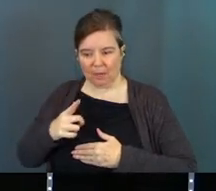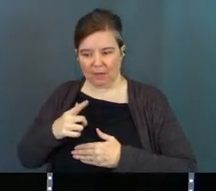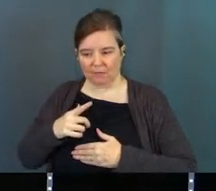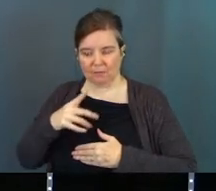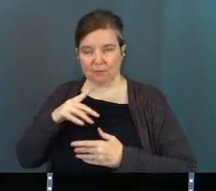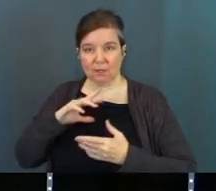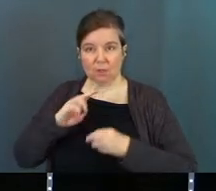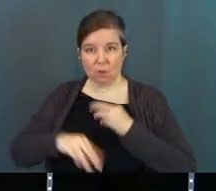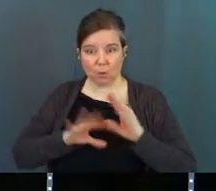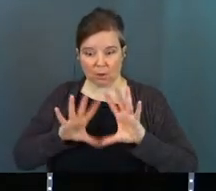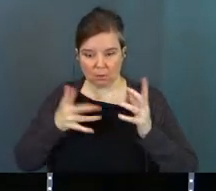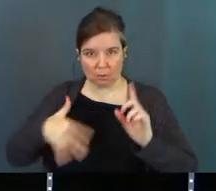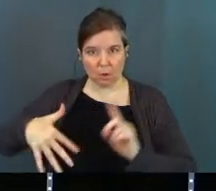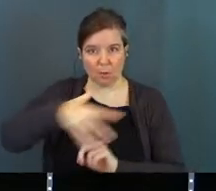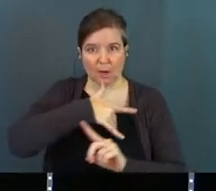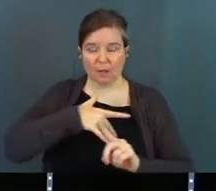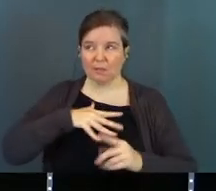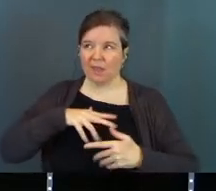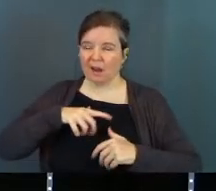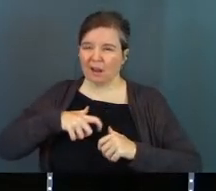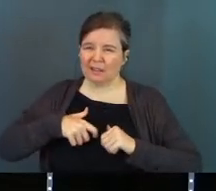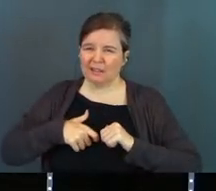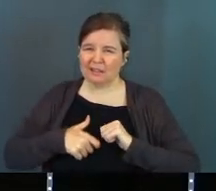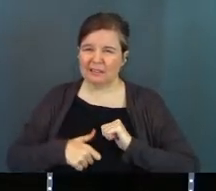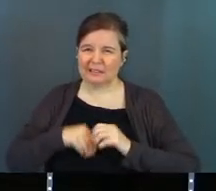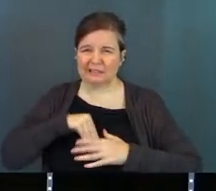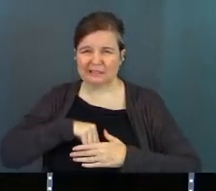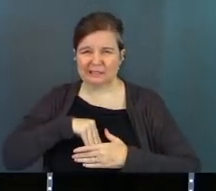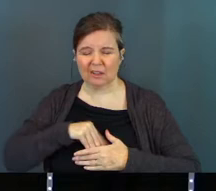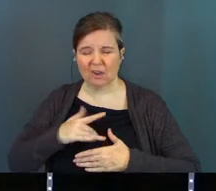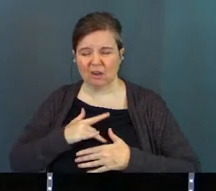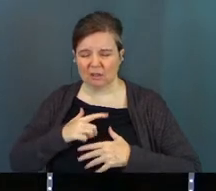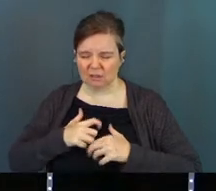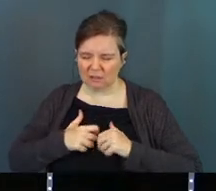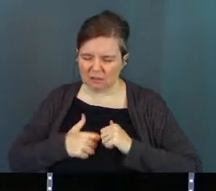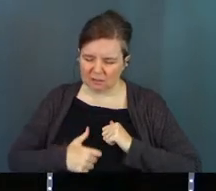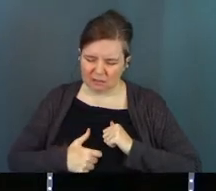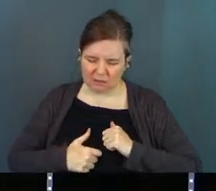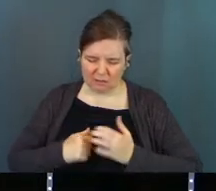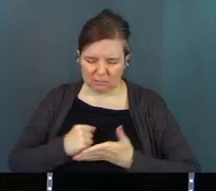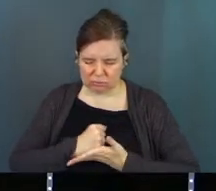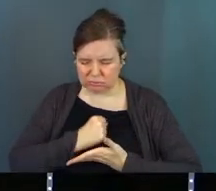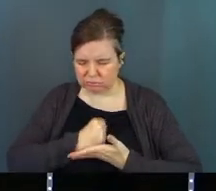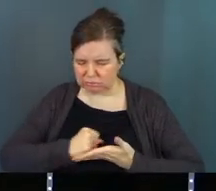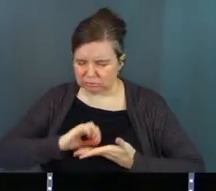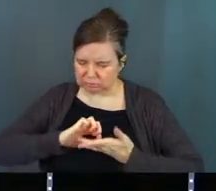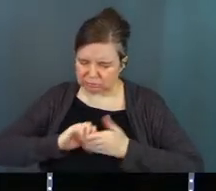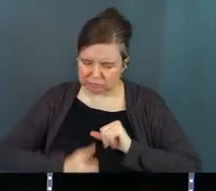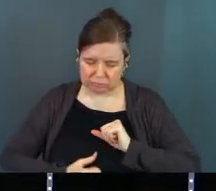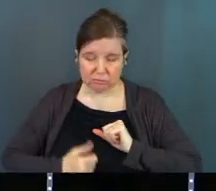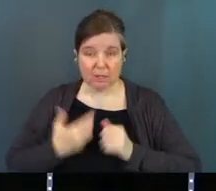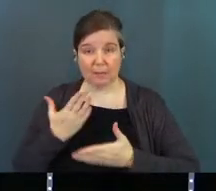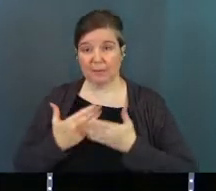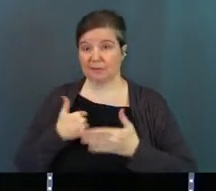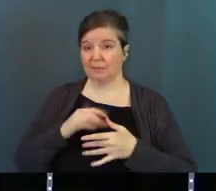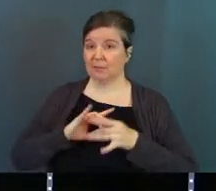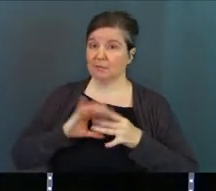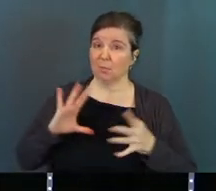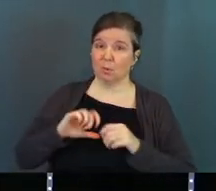on in the world around us that are hurting and trampling on our hearts and our souls. Maybe for some of us, it's a broken relationship.